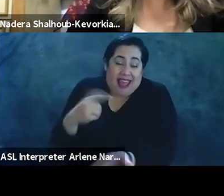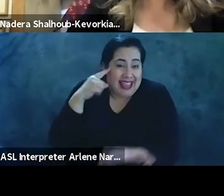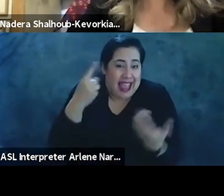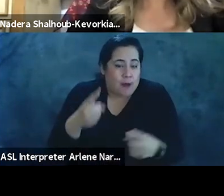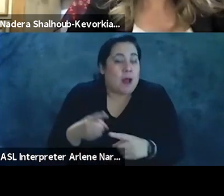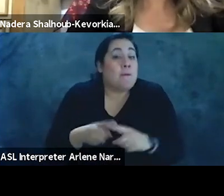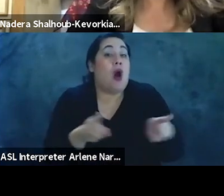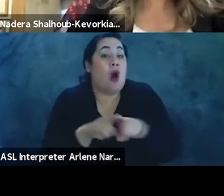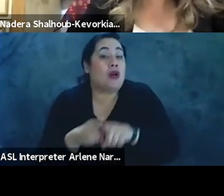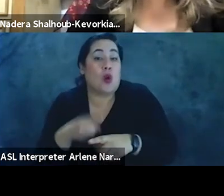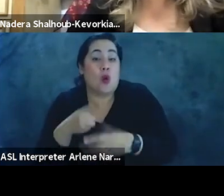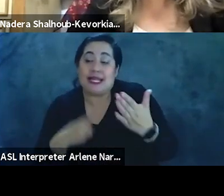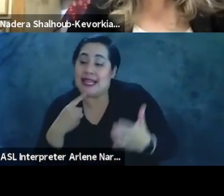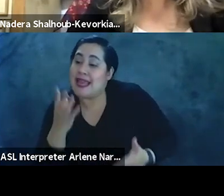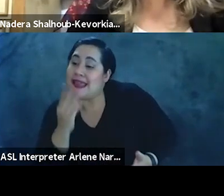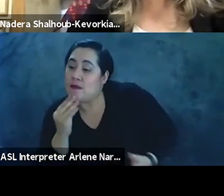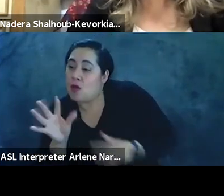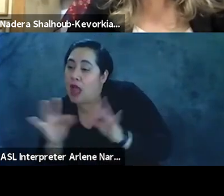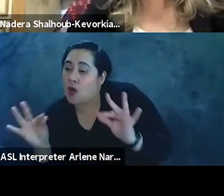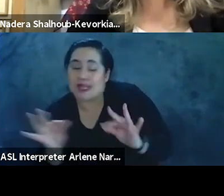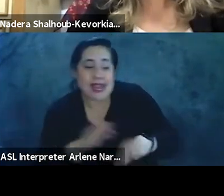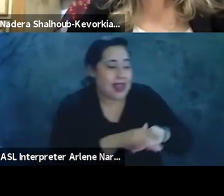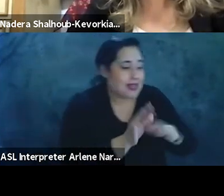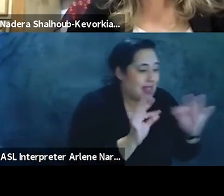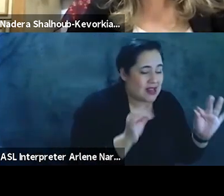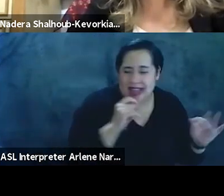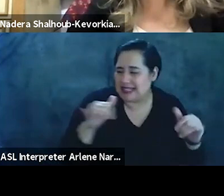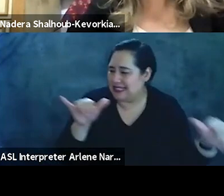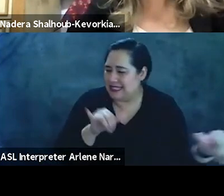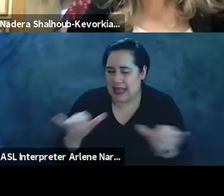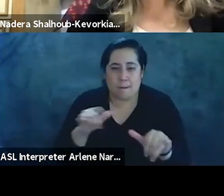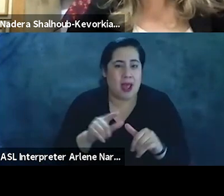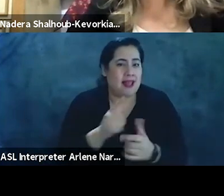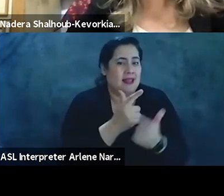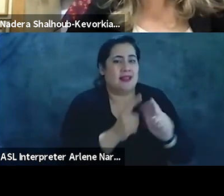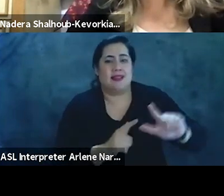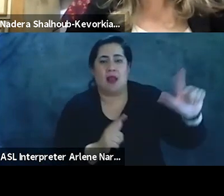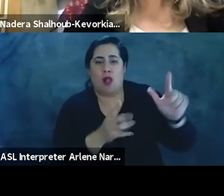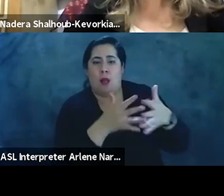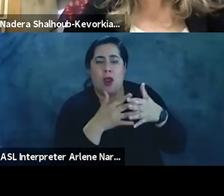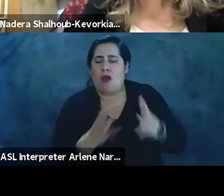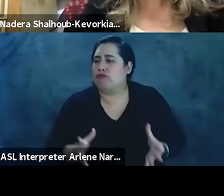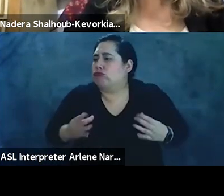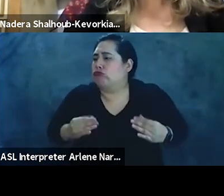but also what is said in hebrew and what is said in english is not always the same thing but the liberal americans completely embrace this book